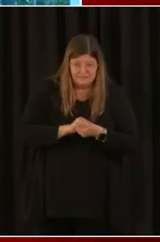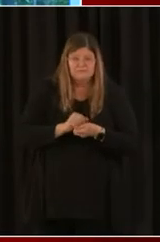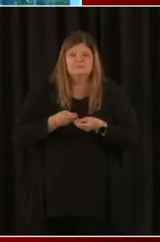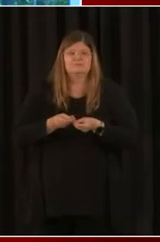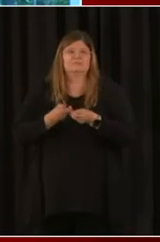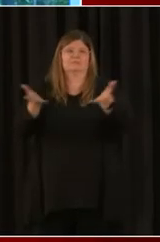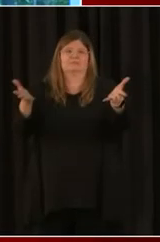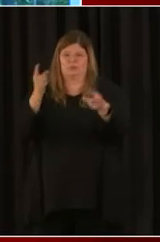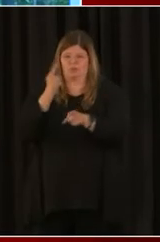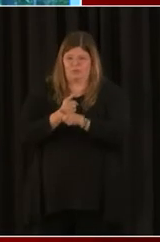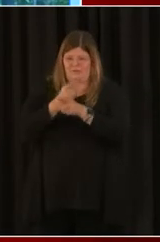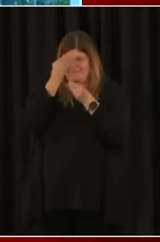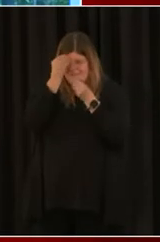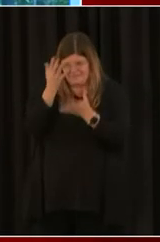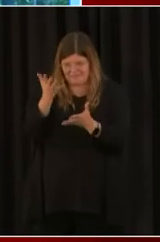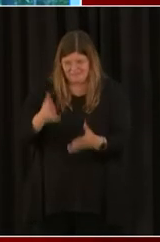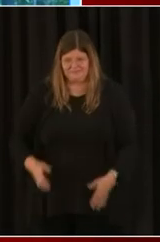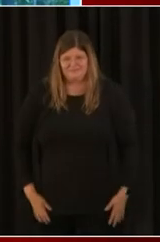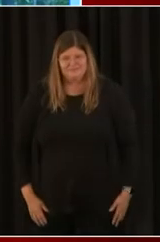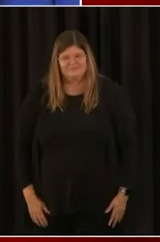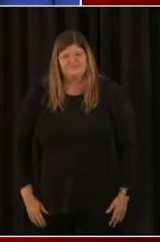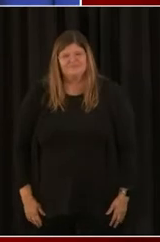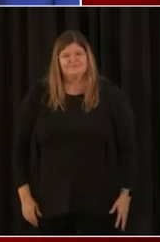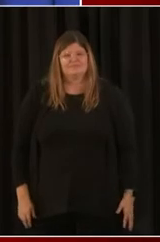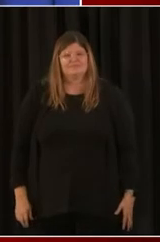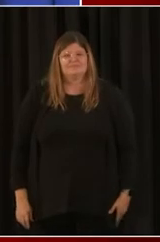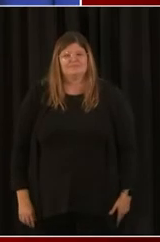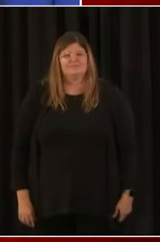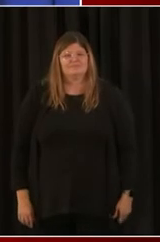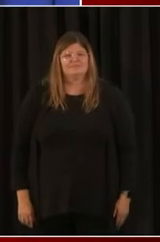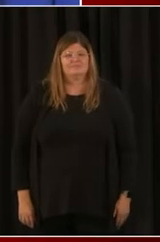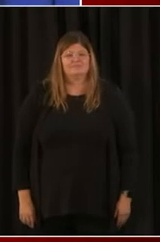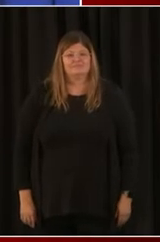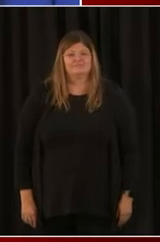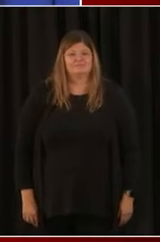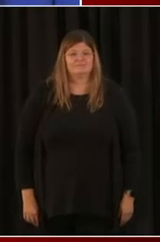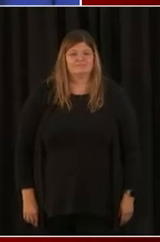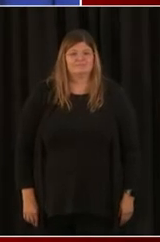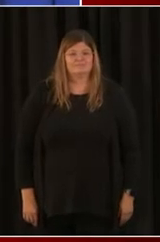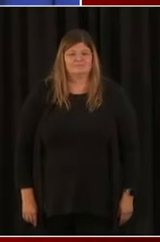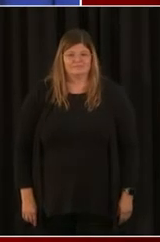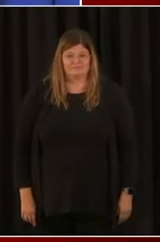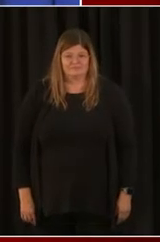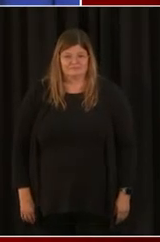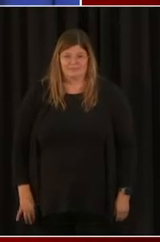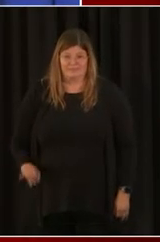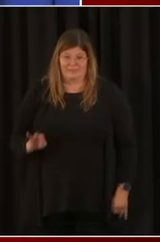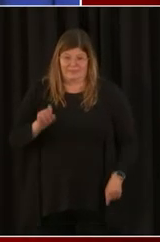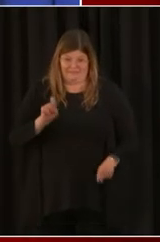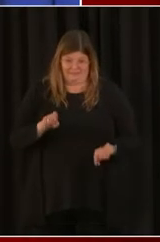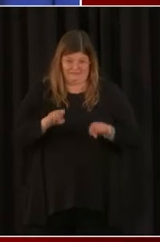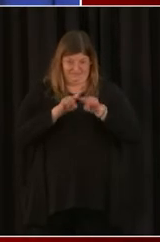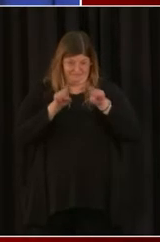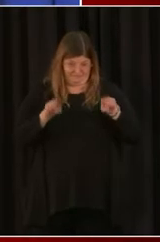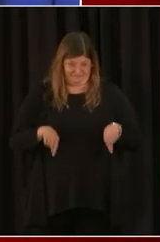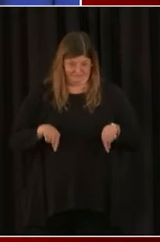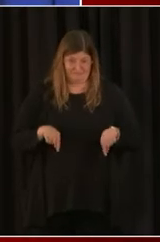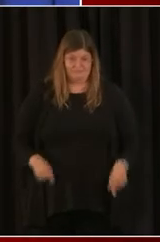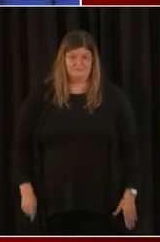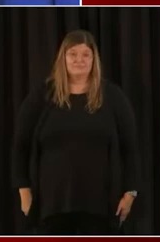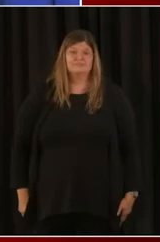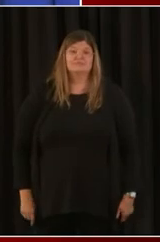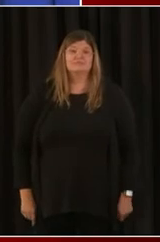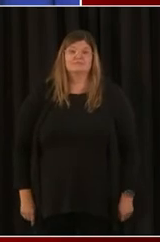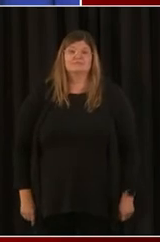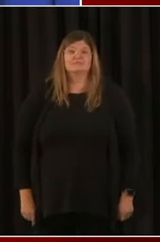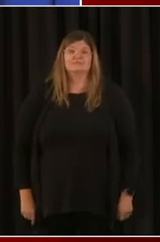And I can imagine, Mr. Johnson, if you need a forum to talk about that part of it, we'll be happy to host you again